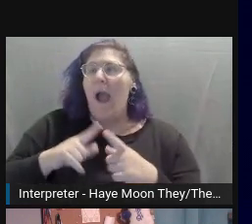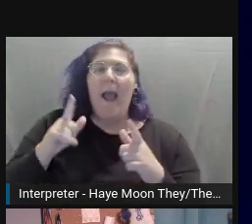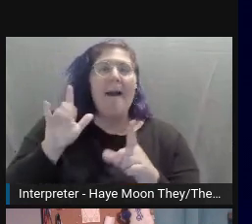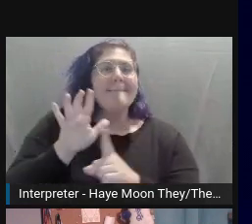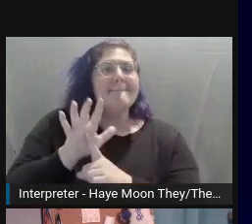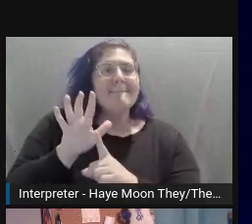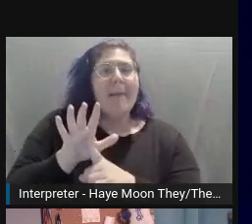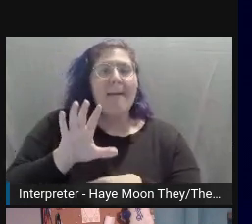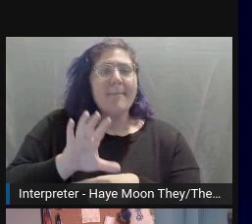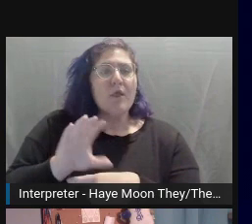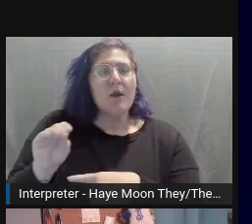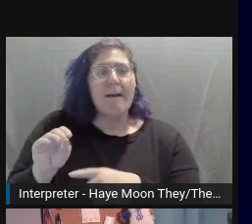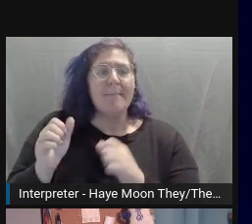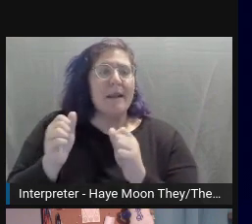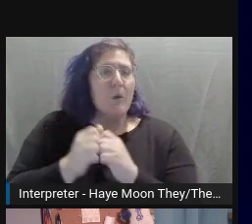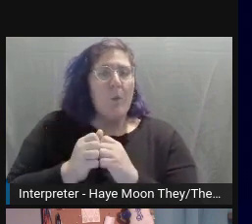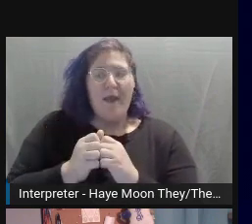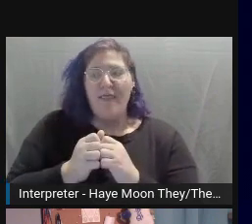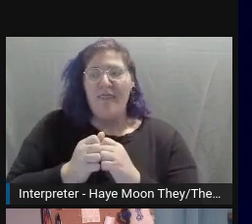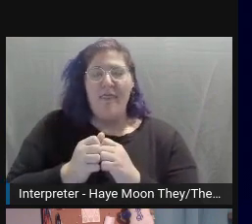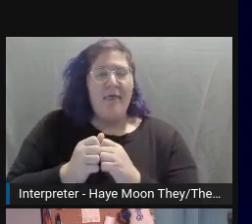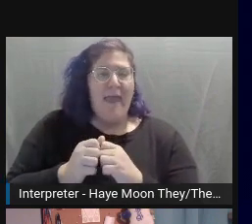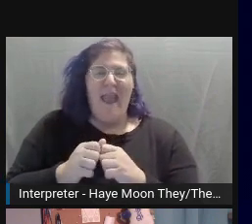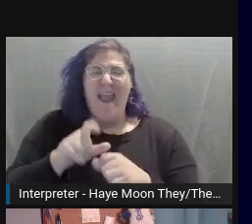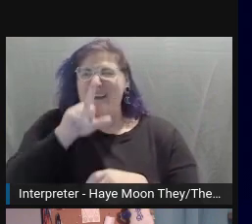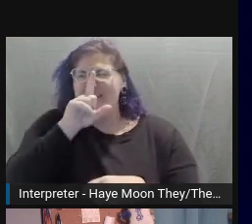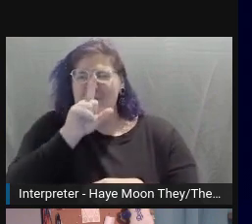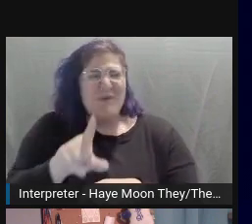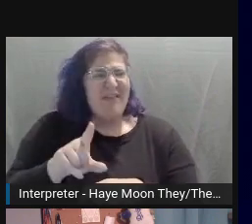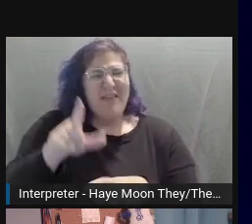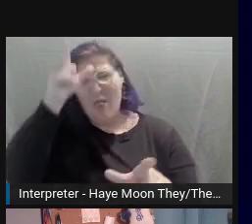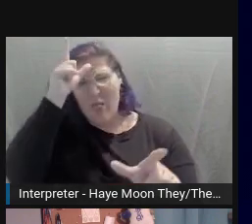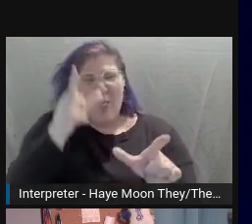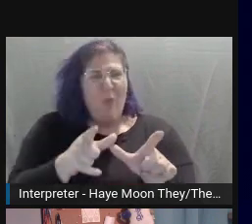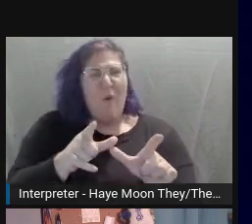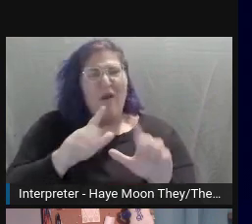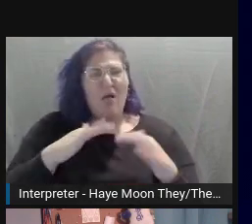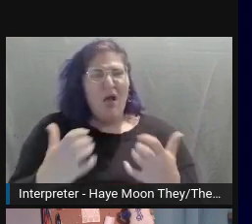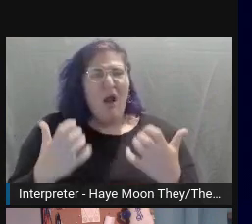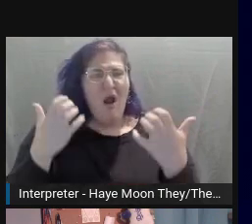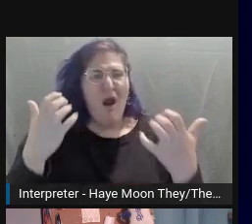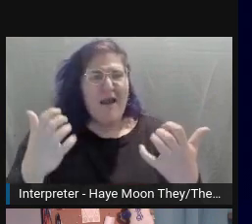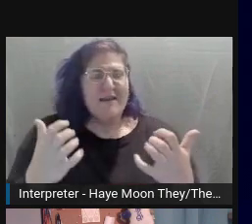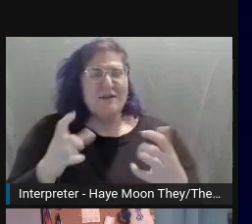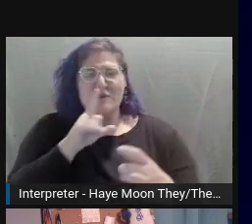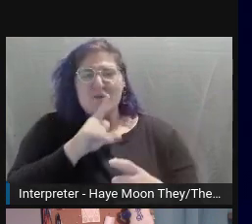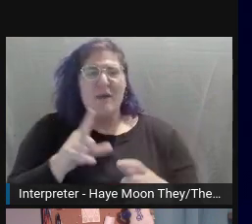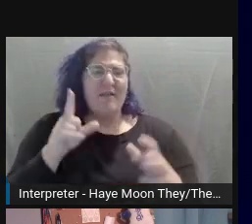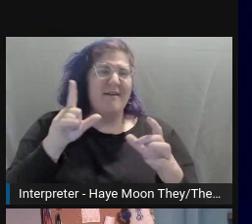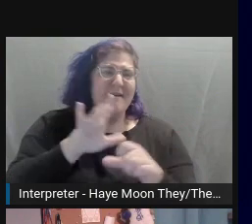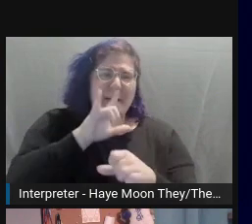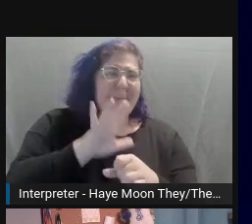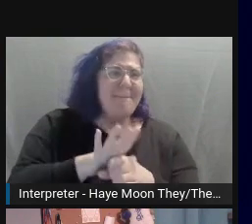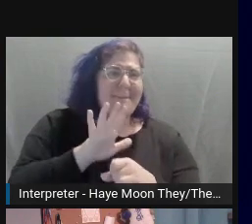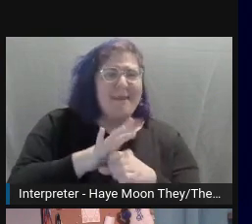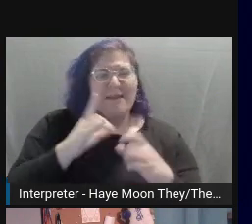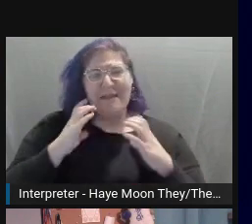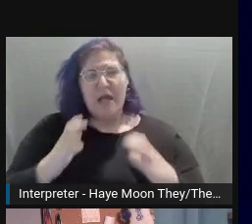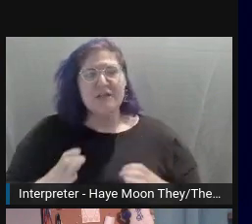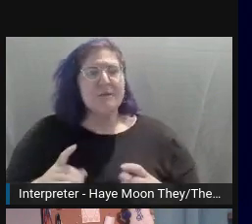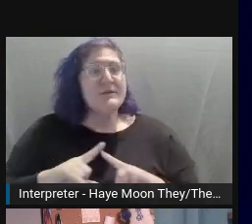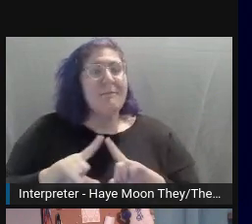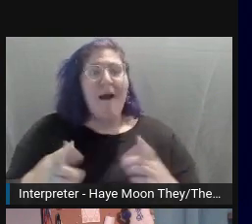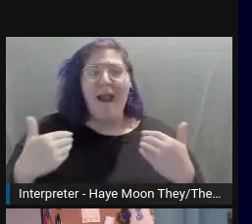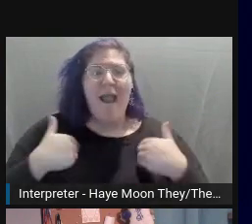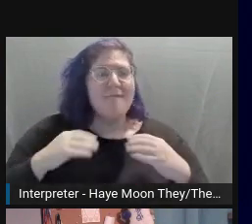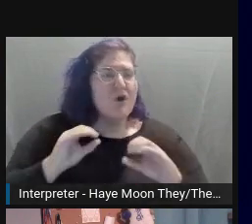not even a single person wears glasses or contacts. Well, one of them tomorrow gets